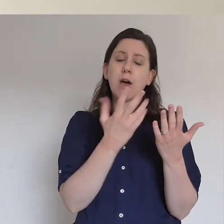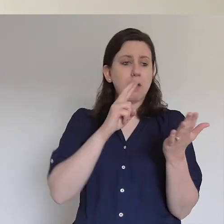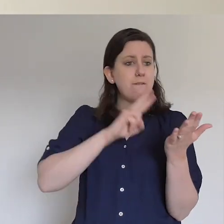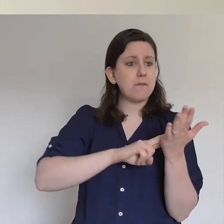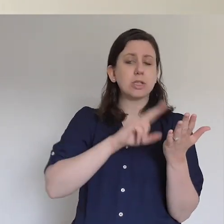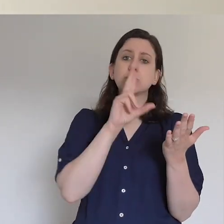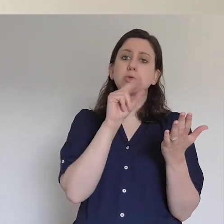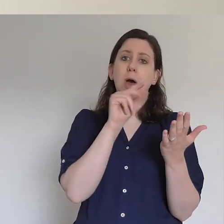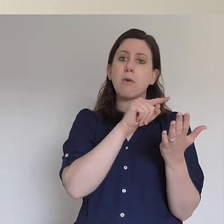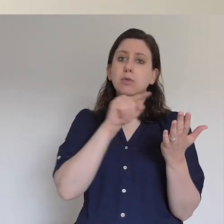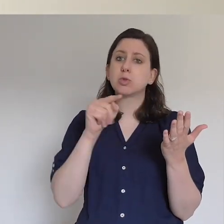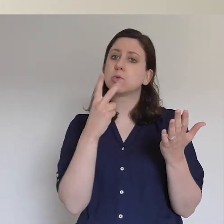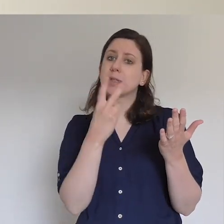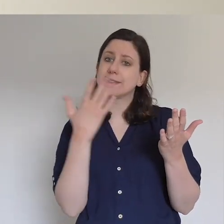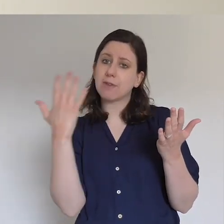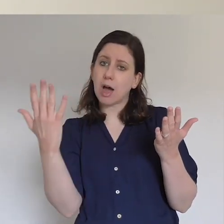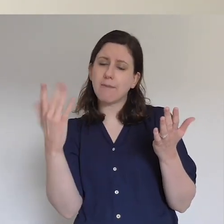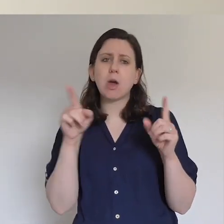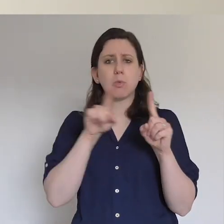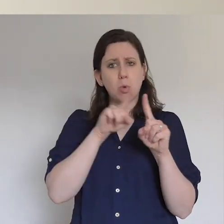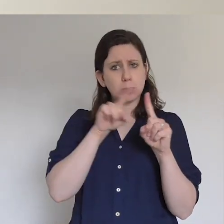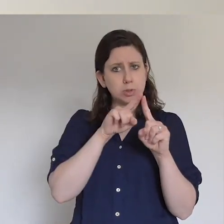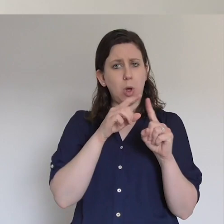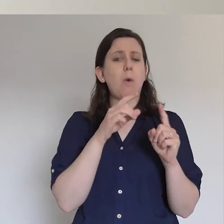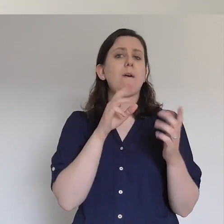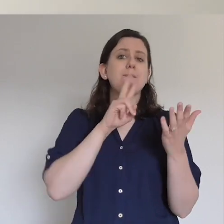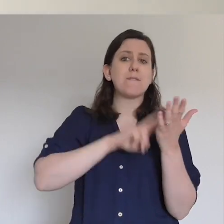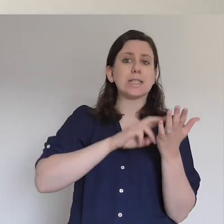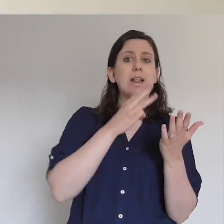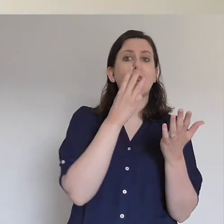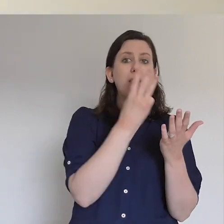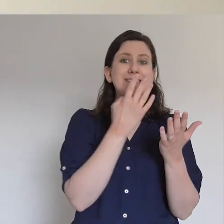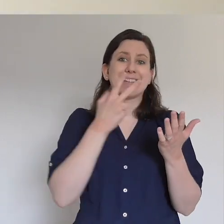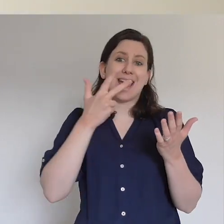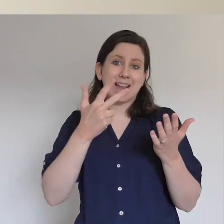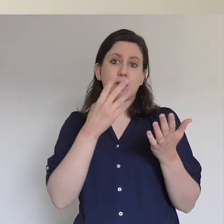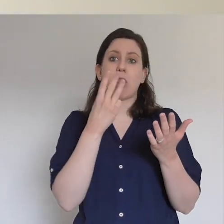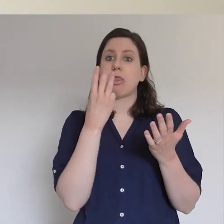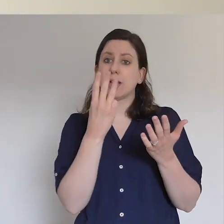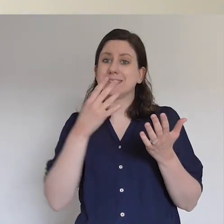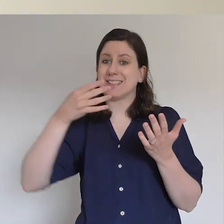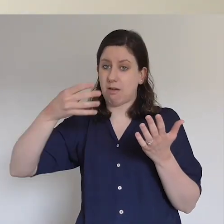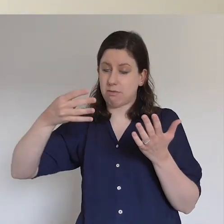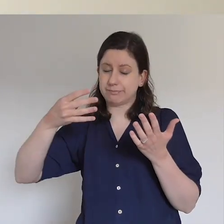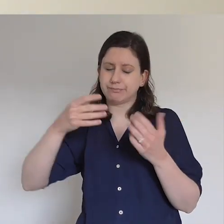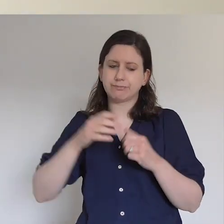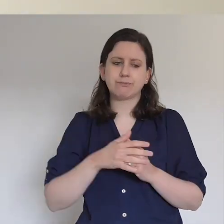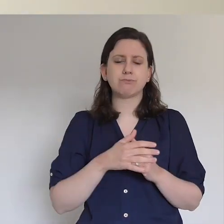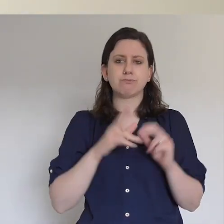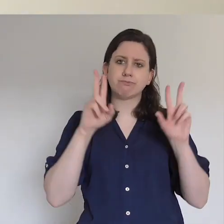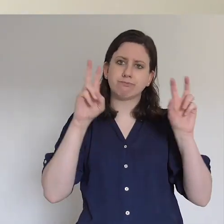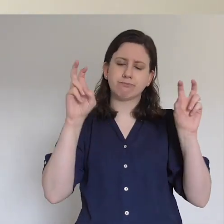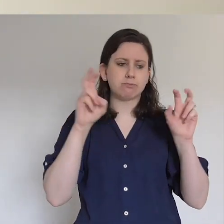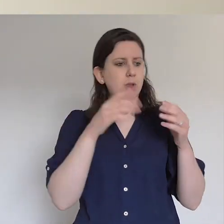12 to 25, and verses 38 and 39. The apostles